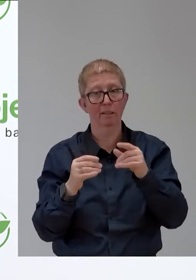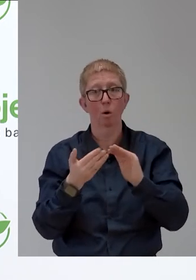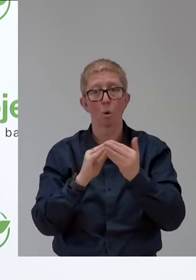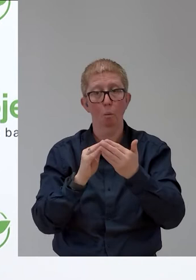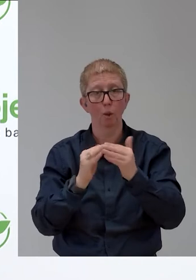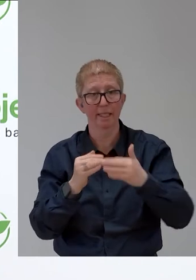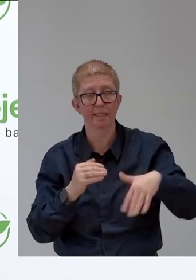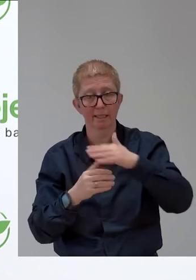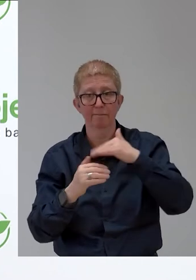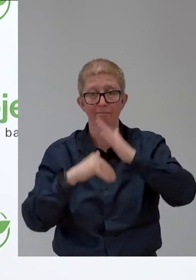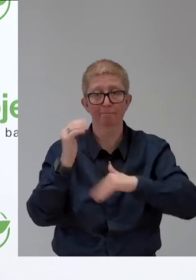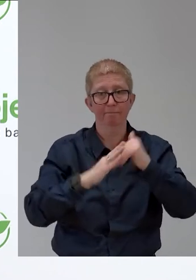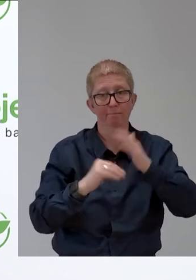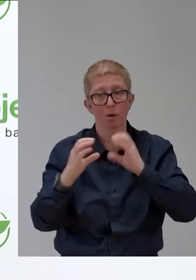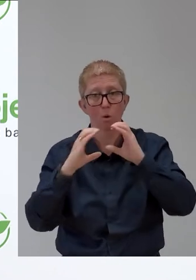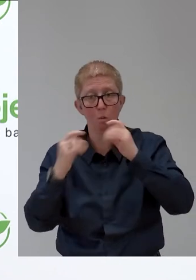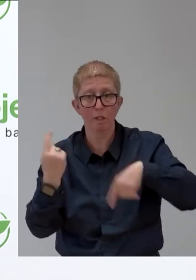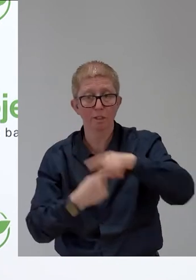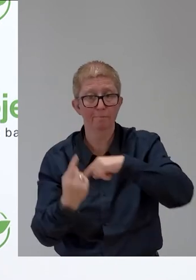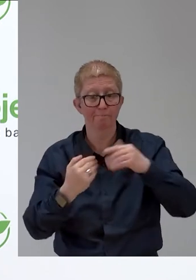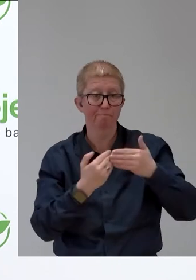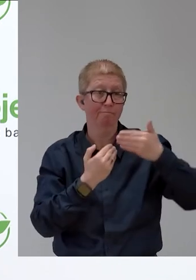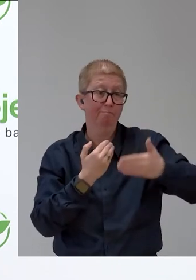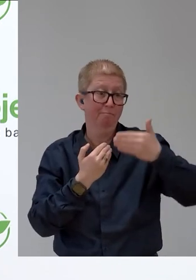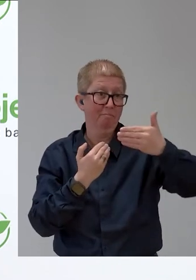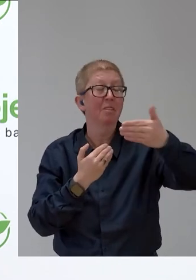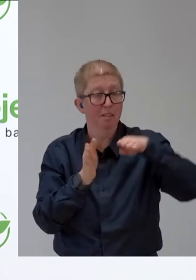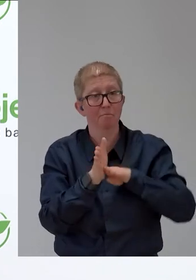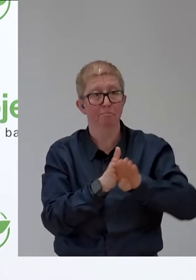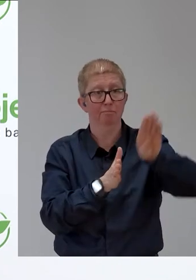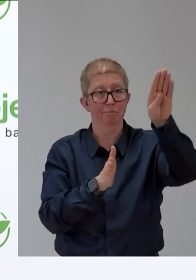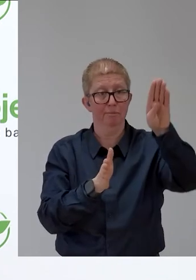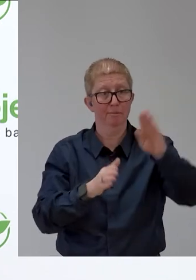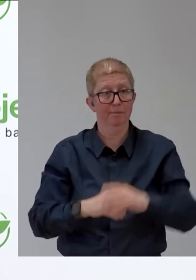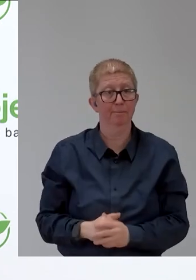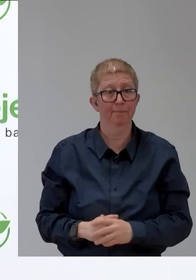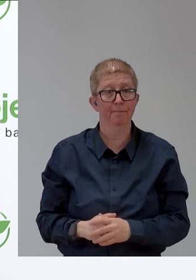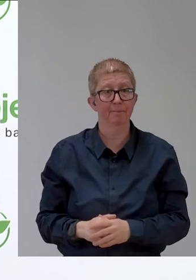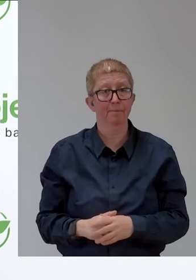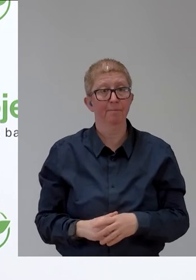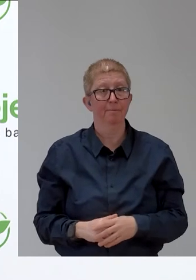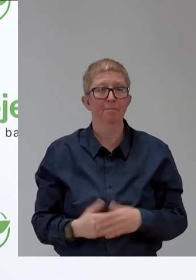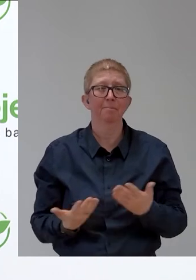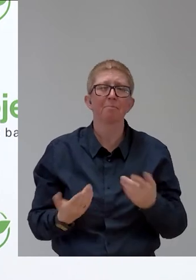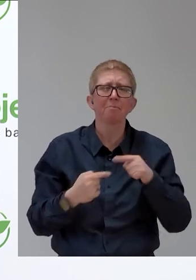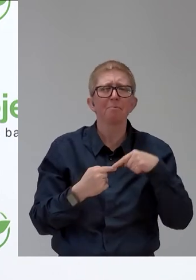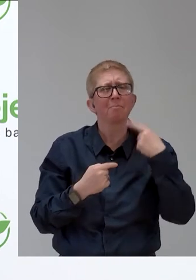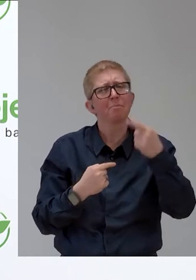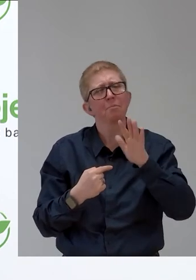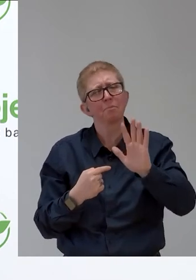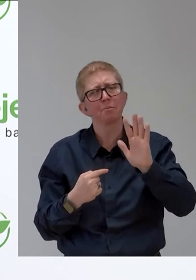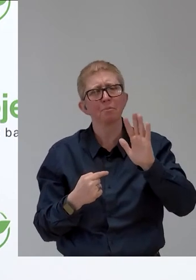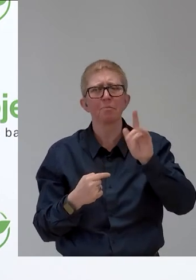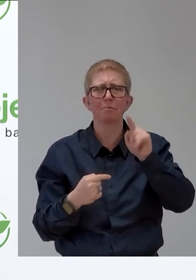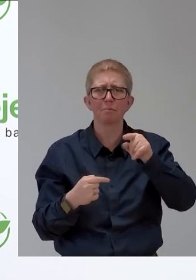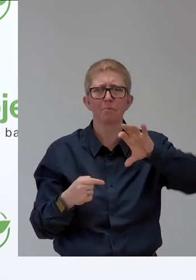the future. But if you give us a perspective for maybe the next one to three years, where you